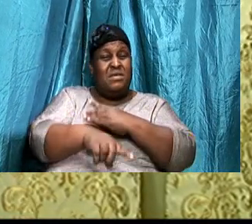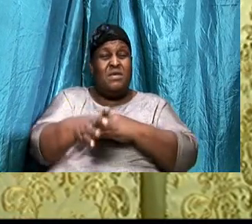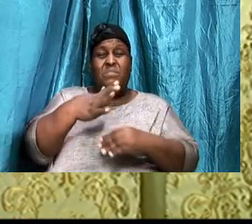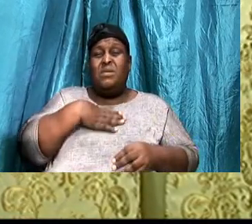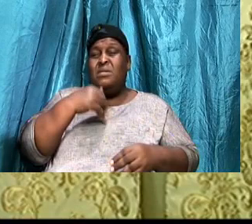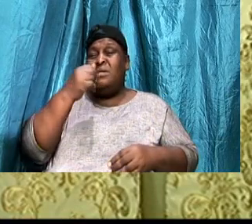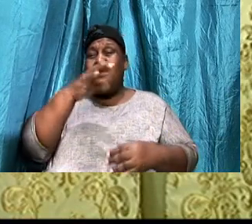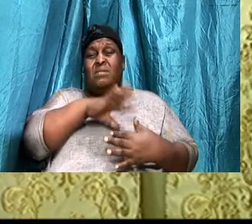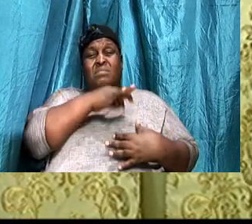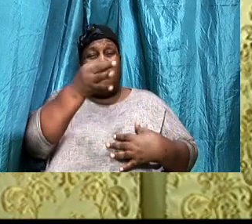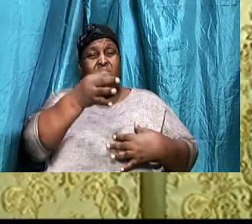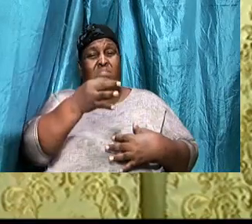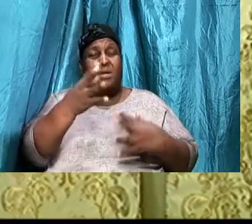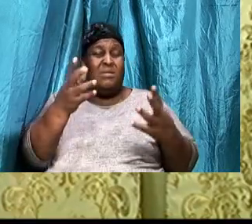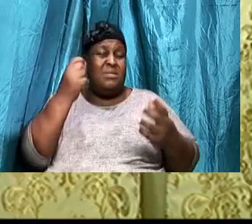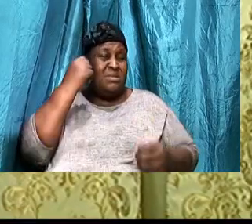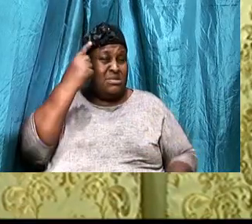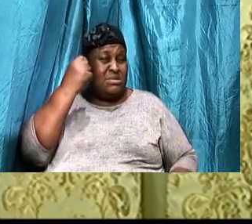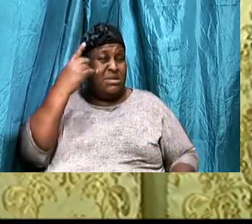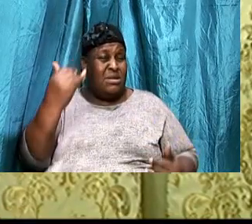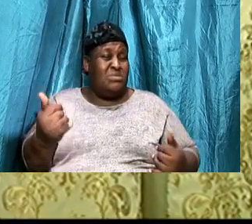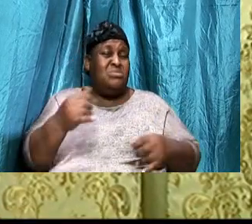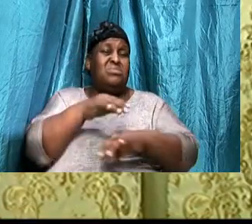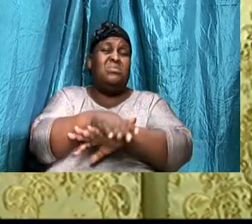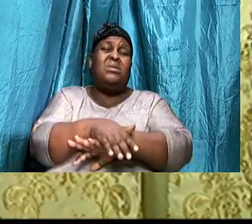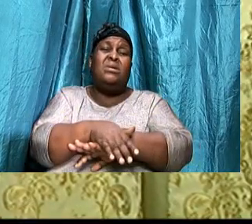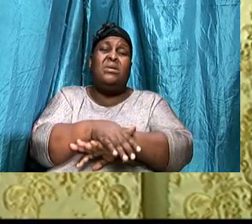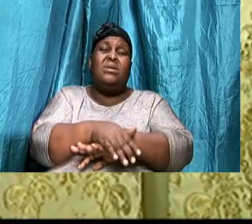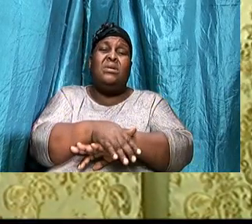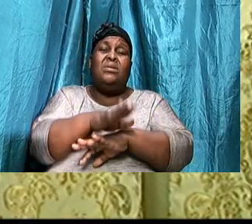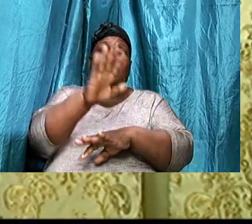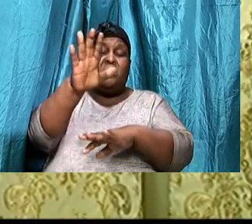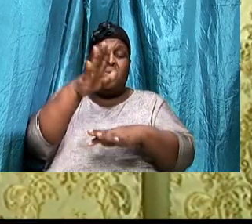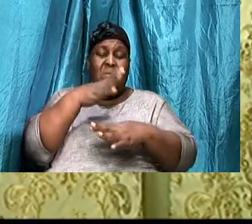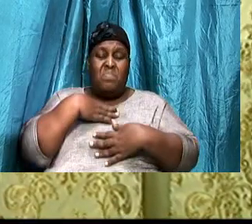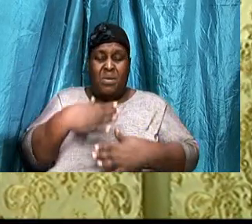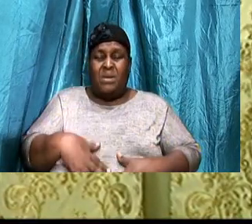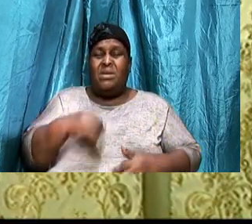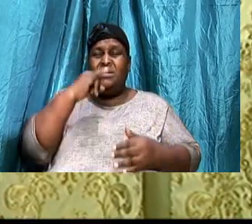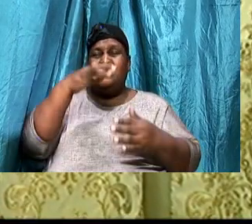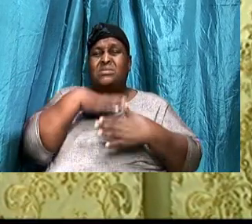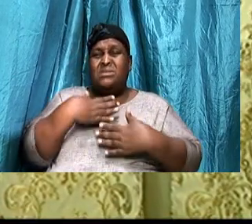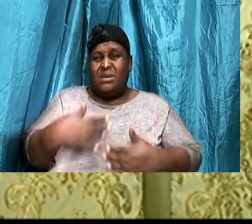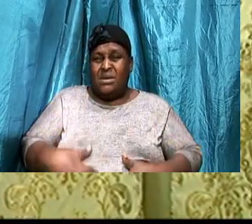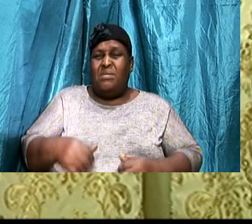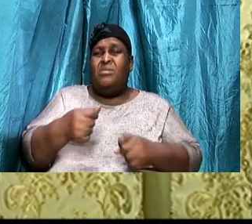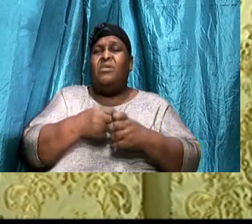tonight, Somebody, That your body, Is the temple, Of the holy ghost,